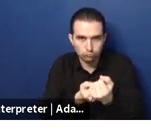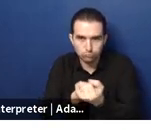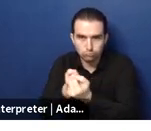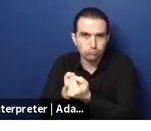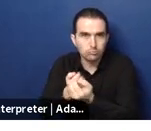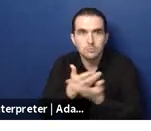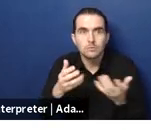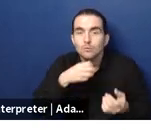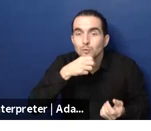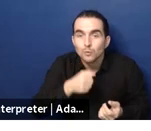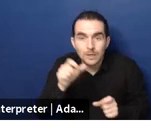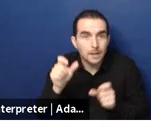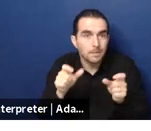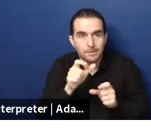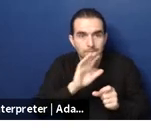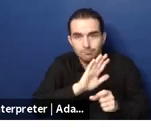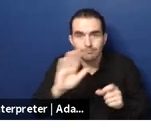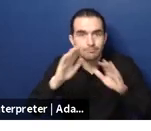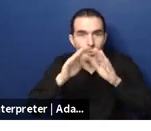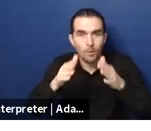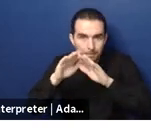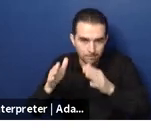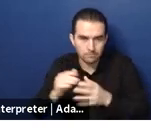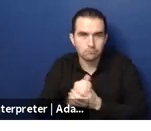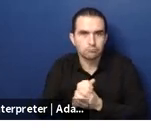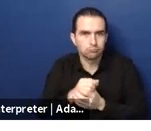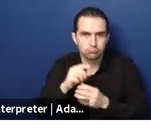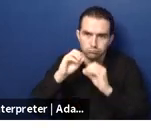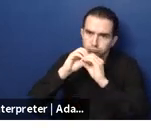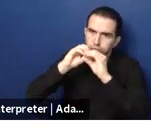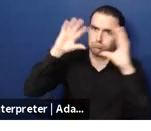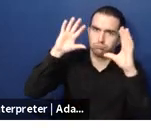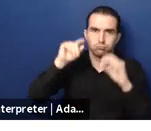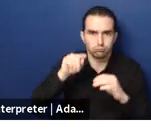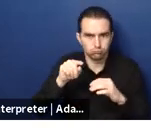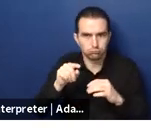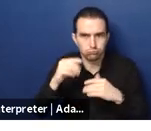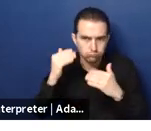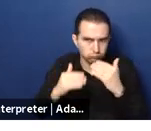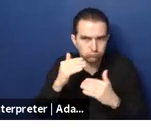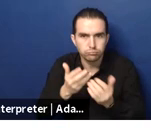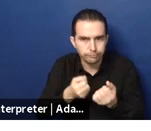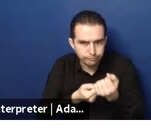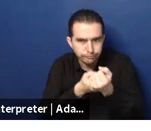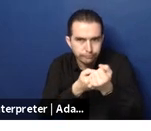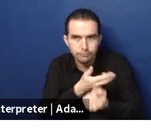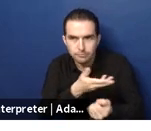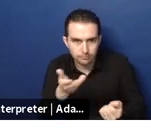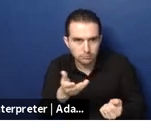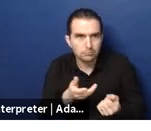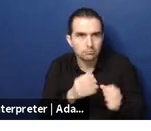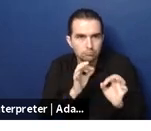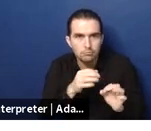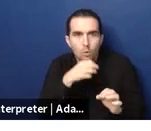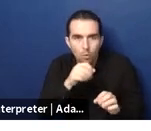institutions is really at the core of developing sort of good community-based services and thailand's community-based